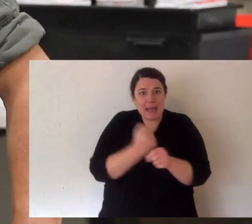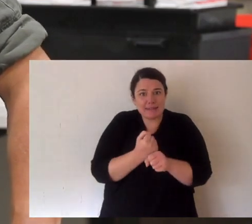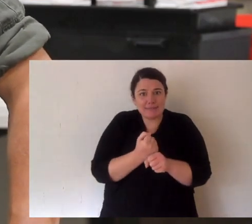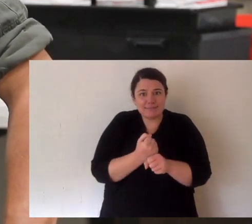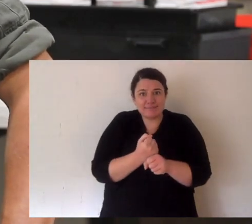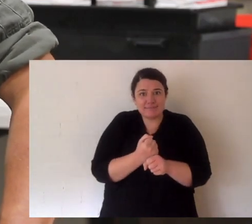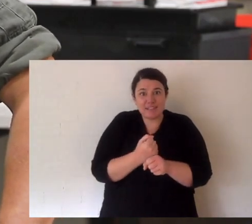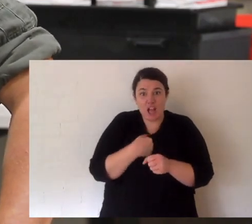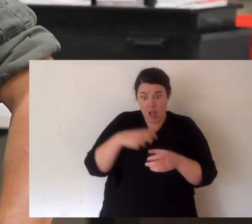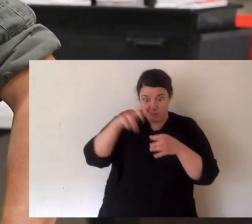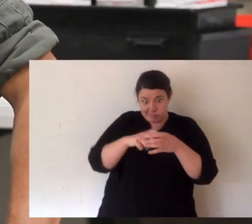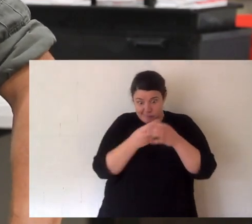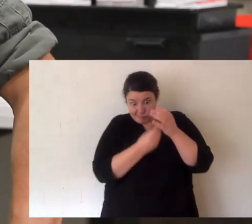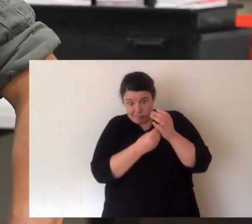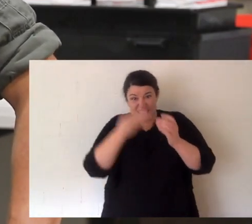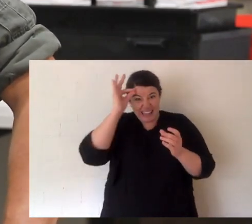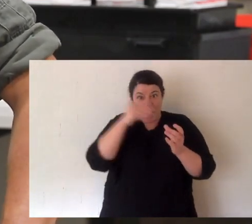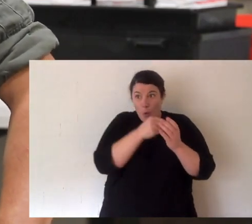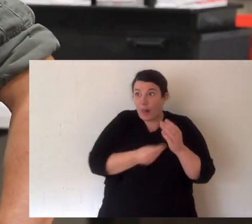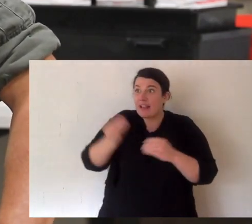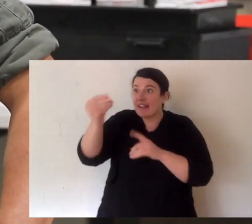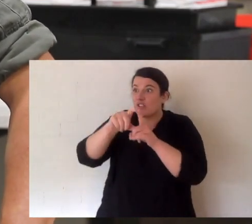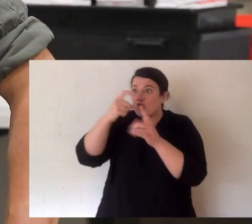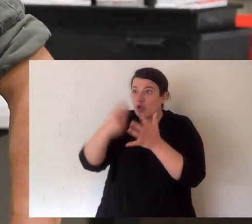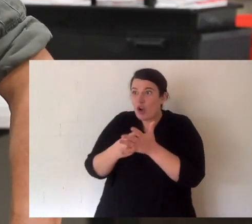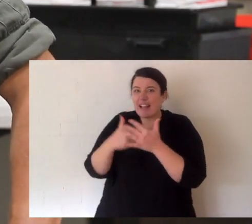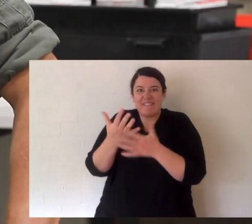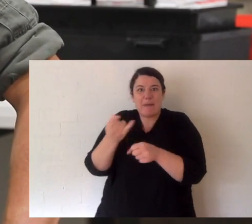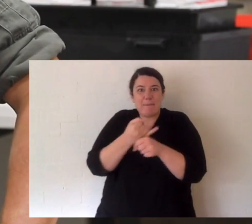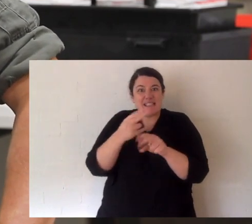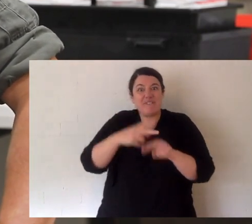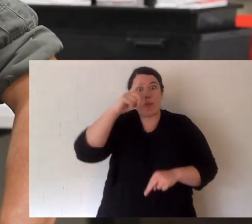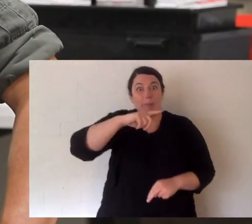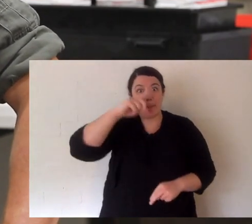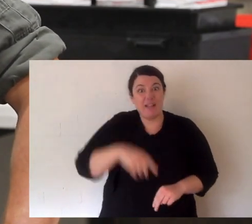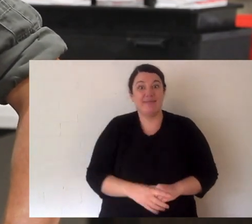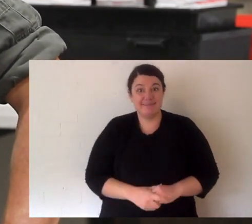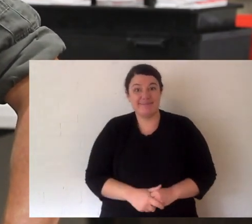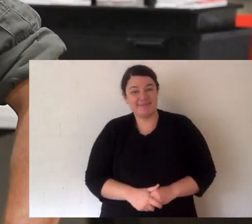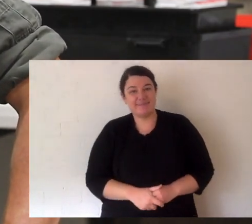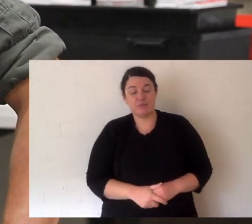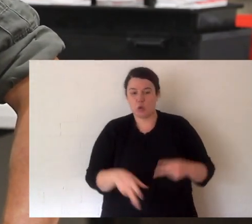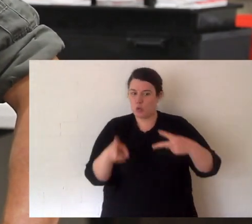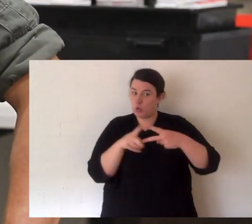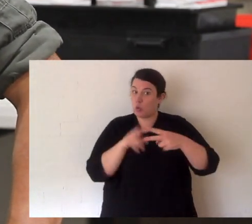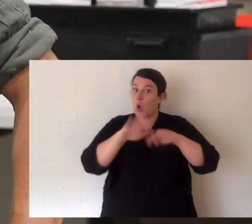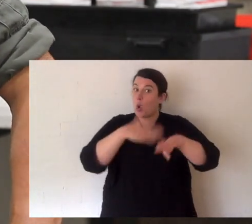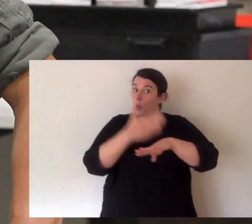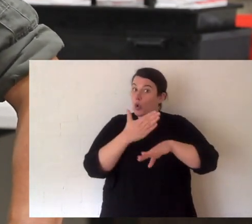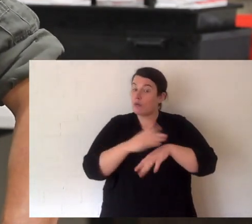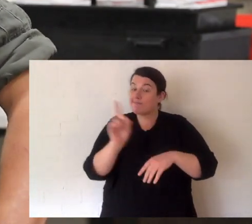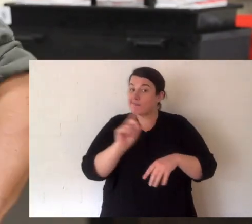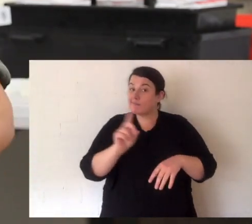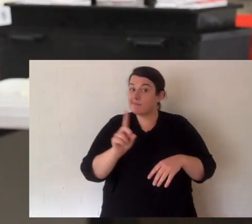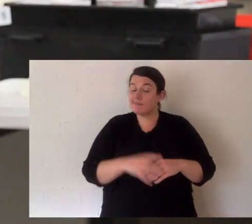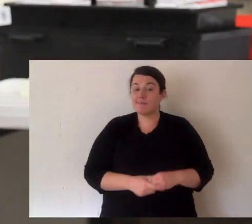mouth was that tastes the air. So what is the organ that a snake uses to taste the air? And next